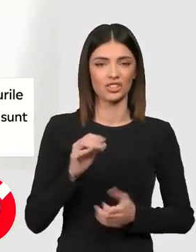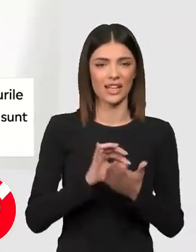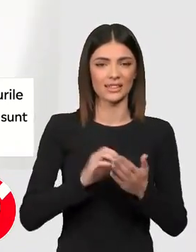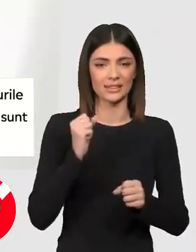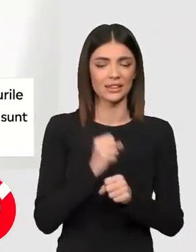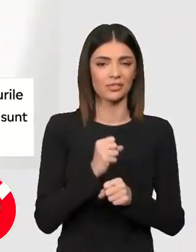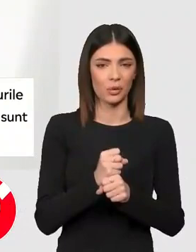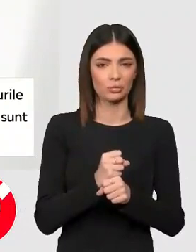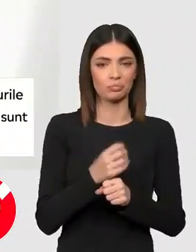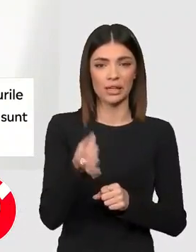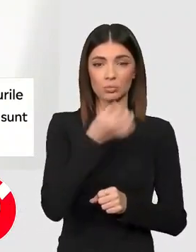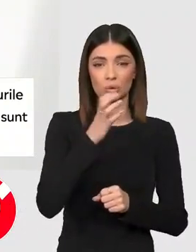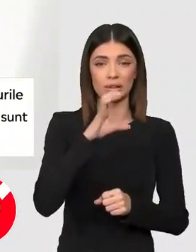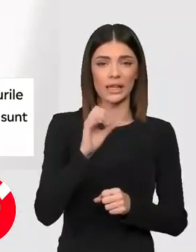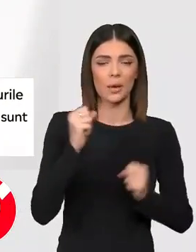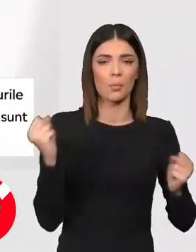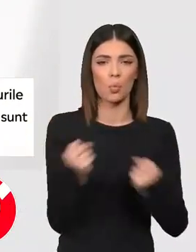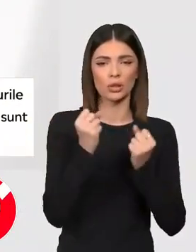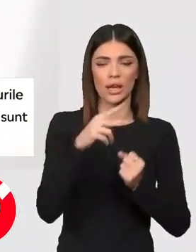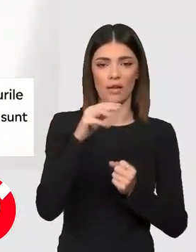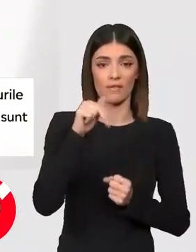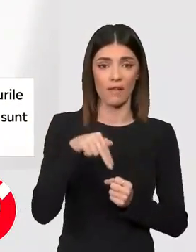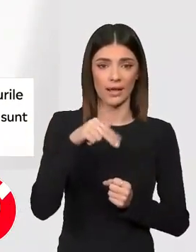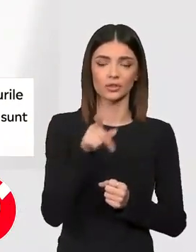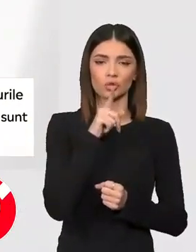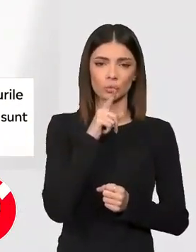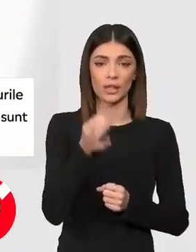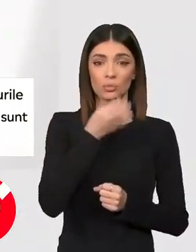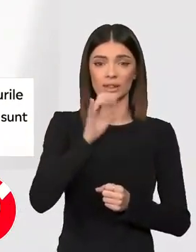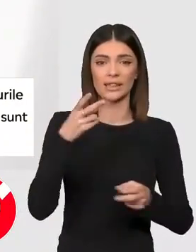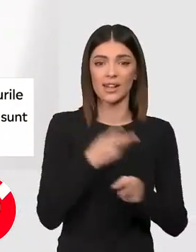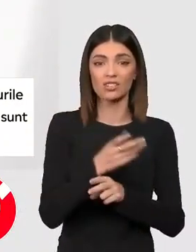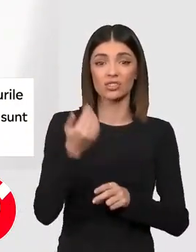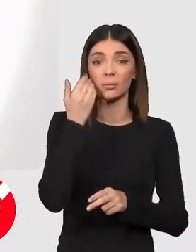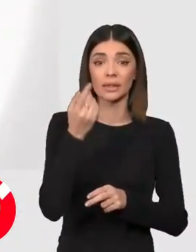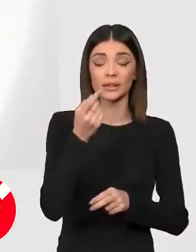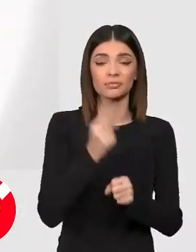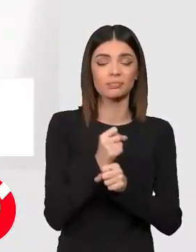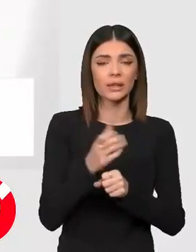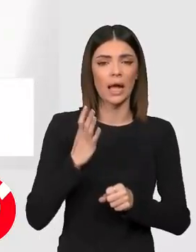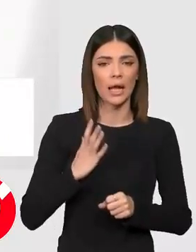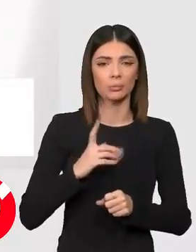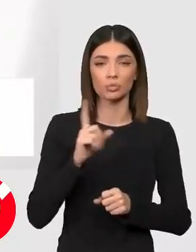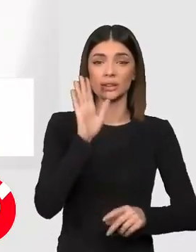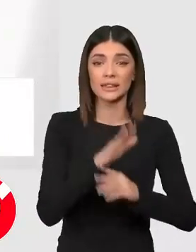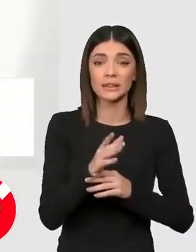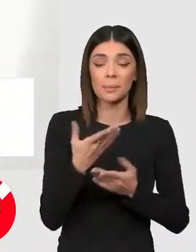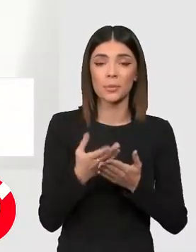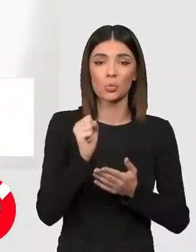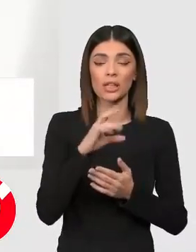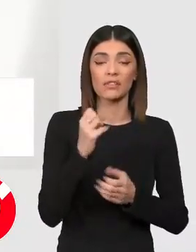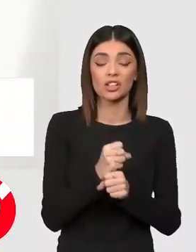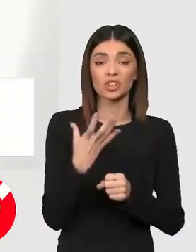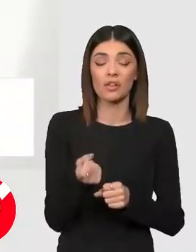Catherine Price, autoarea cărții The Power of Fun, How to Feel Alive Again, spune că greșim atunci când abordăm relaxarea. Nu lăsăm loc de